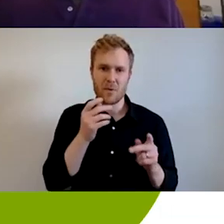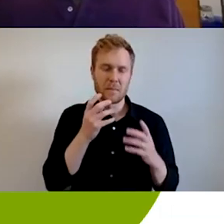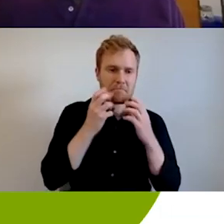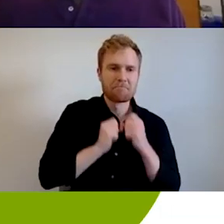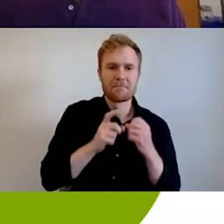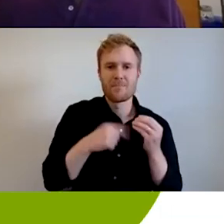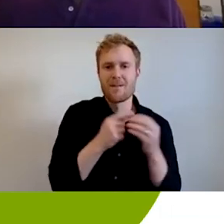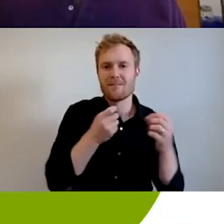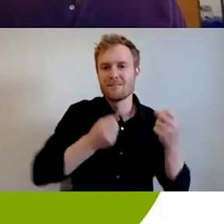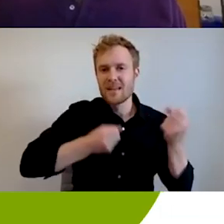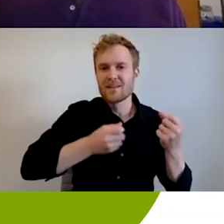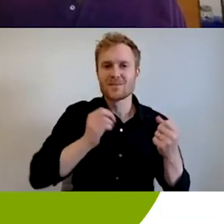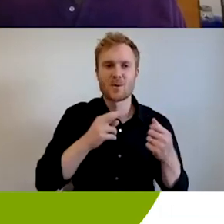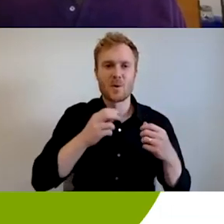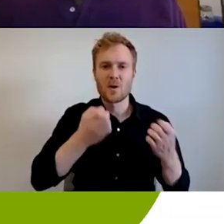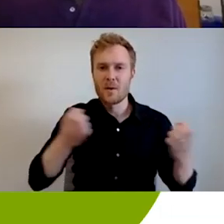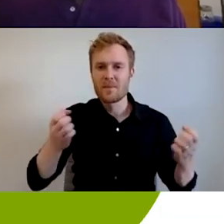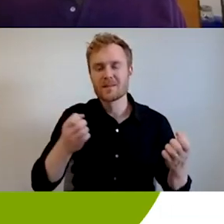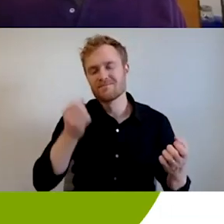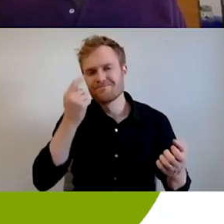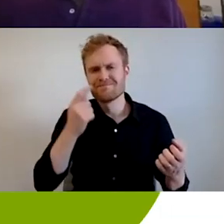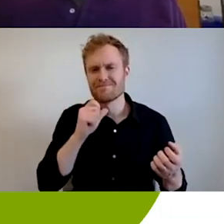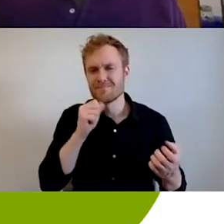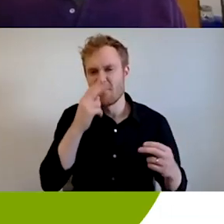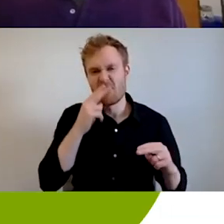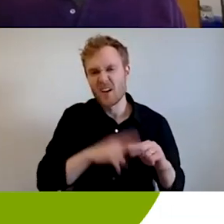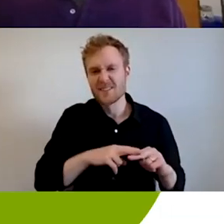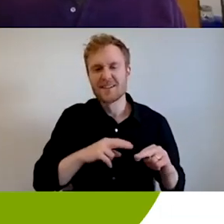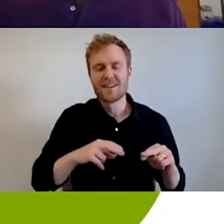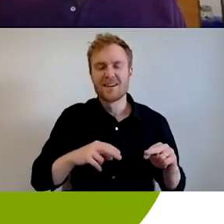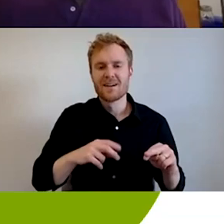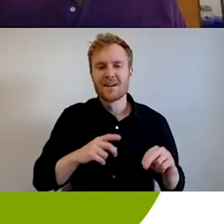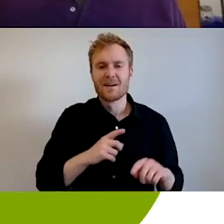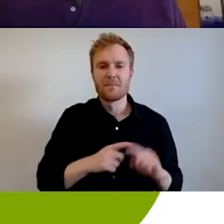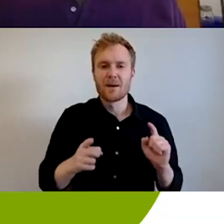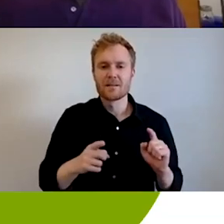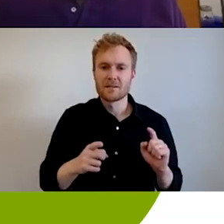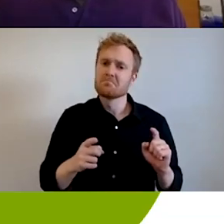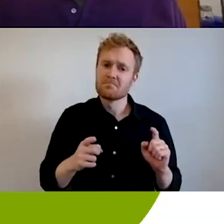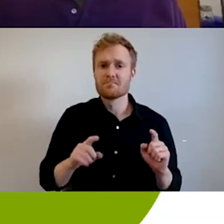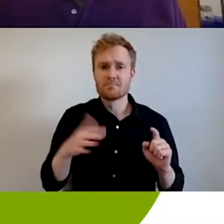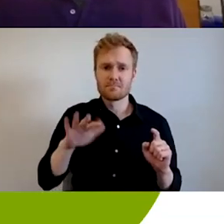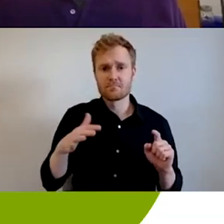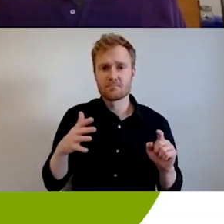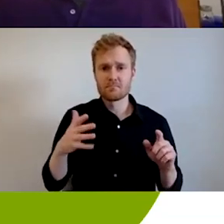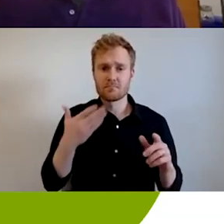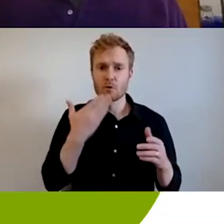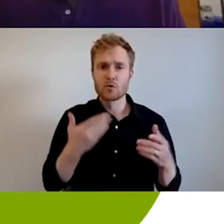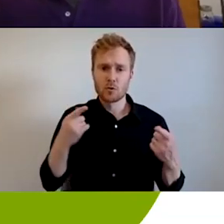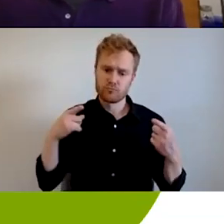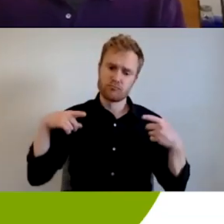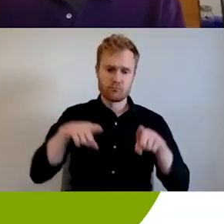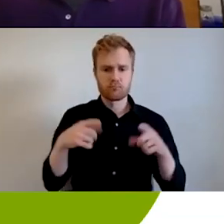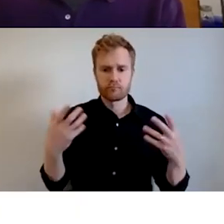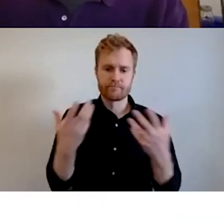most fun thing to advocate for. Um, but I think there's, there's pretty decent alignment in terms of how the public wants the budget to go and how we're trying to put it together.